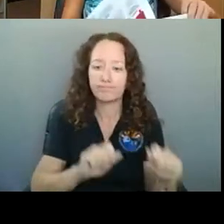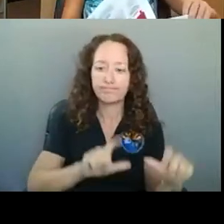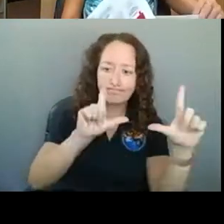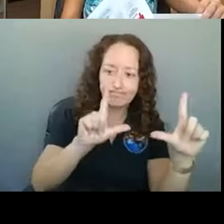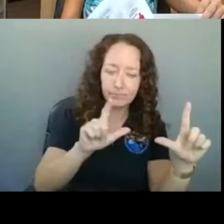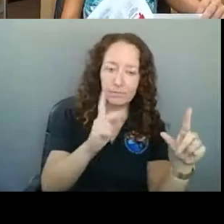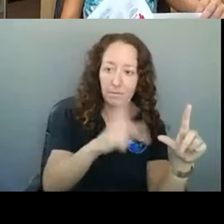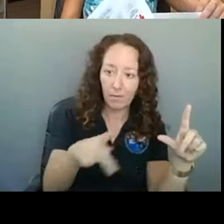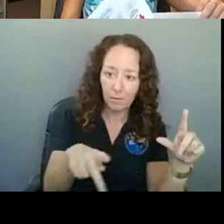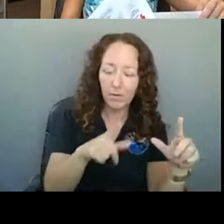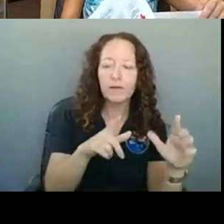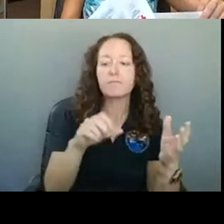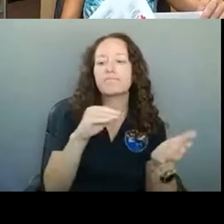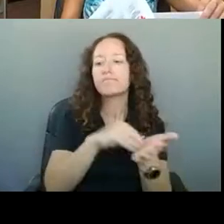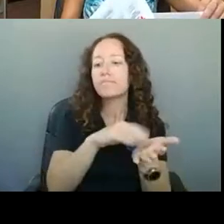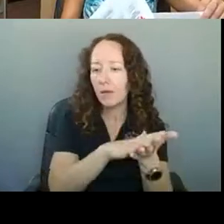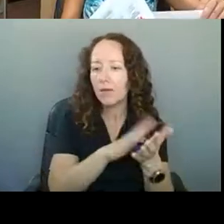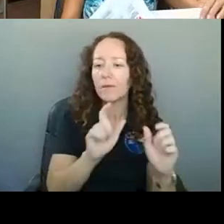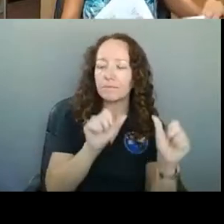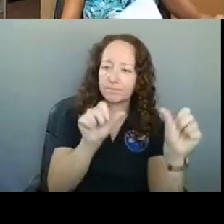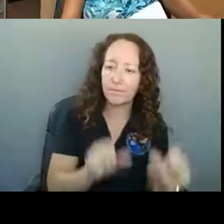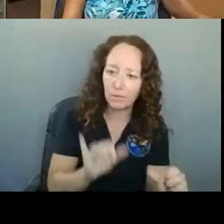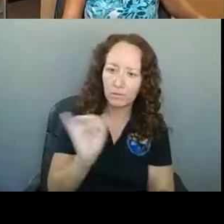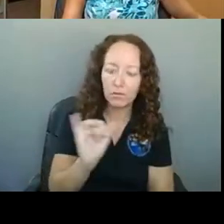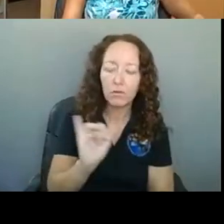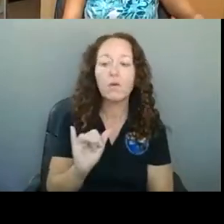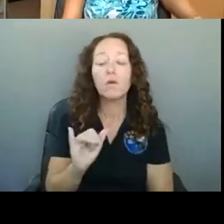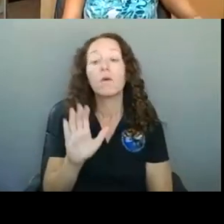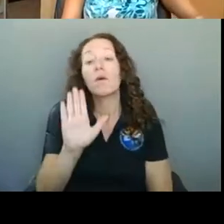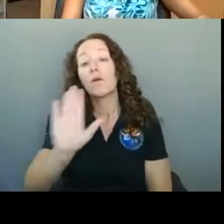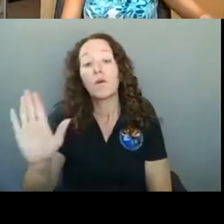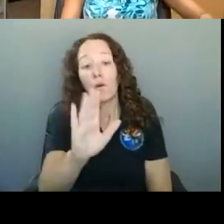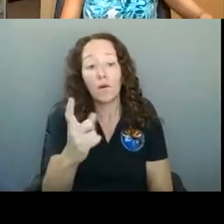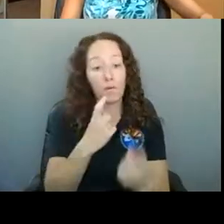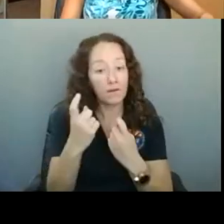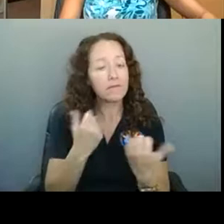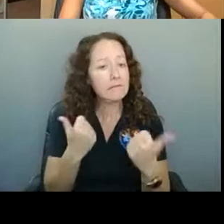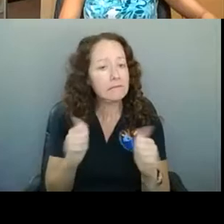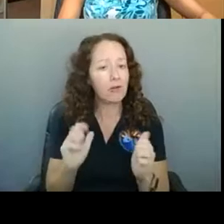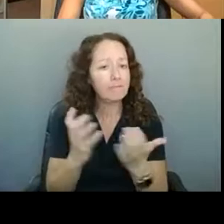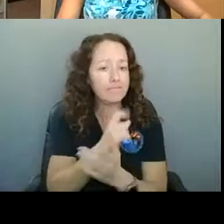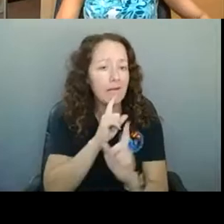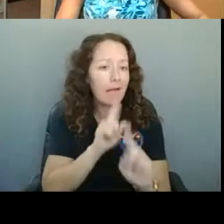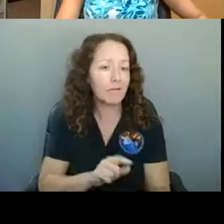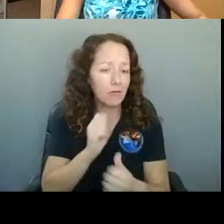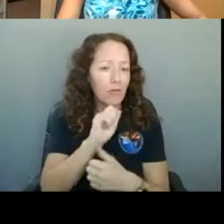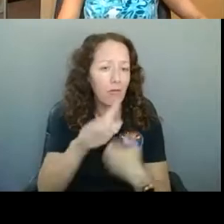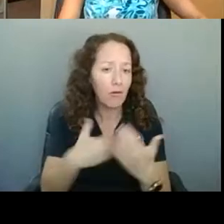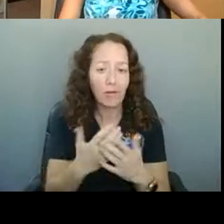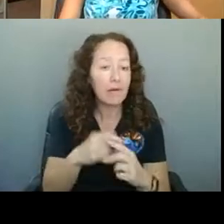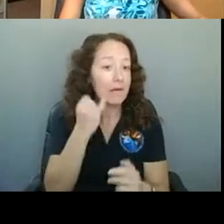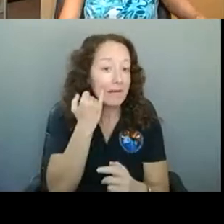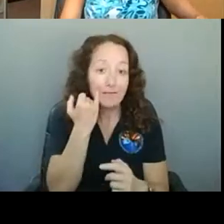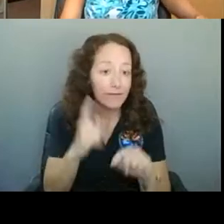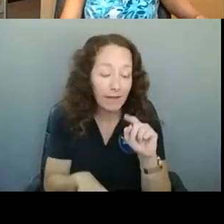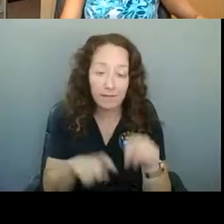you will have the opportunity to send an email to city staff and they will promptly reply to your question. That email address is